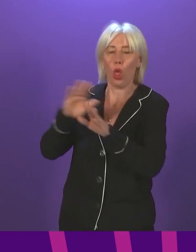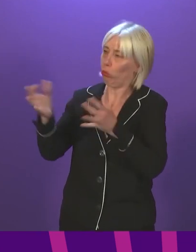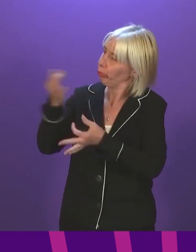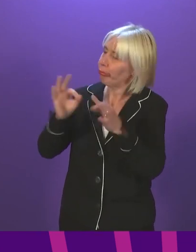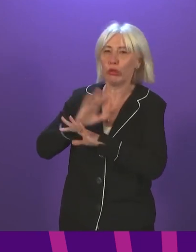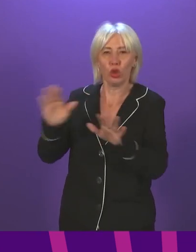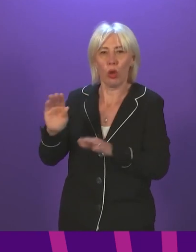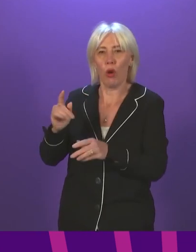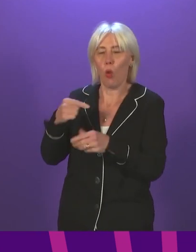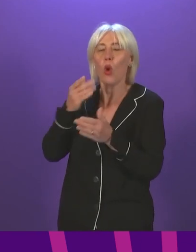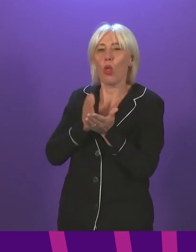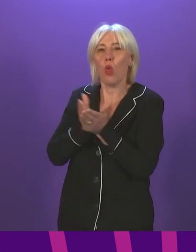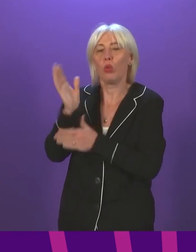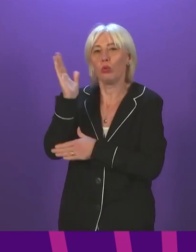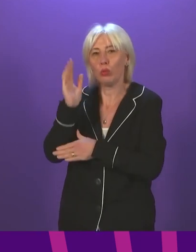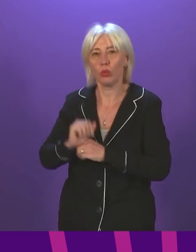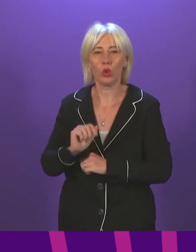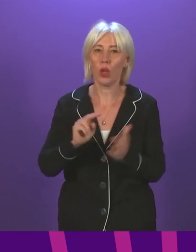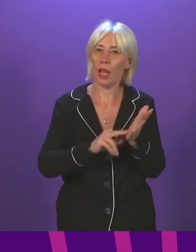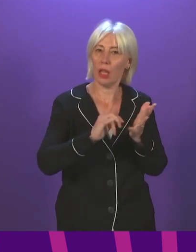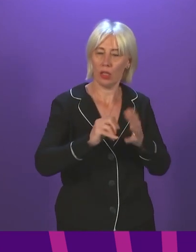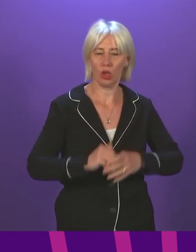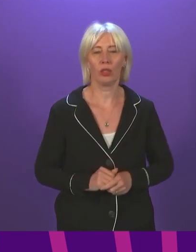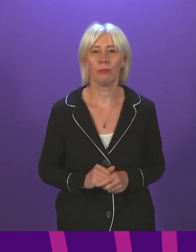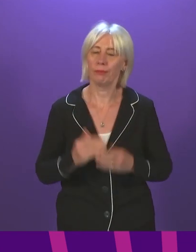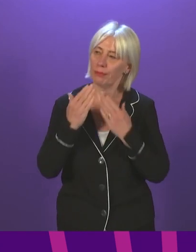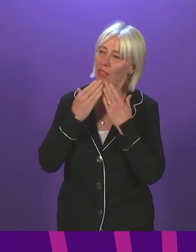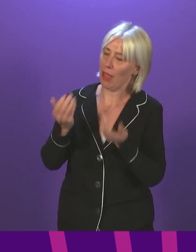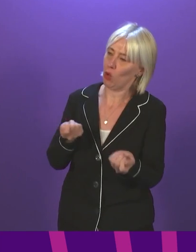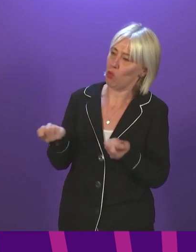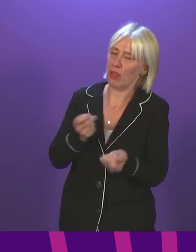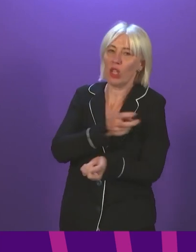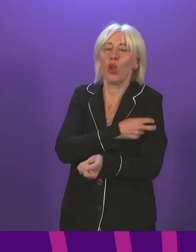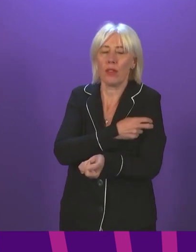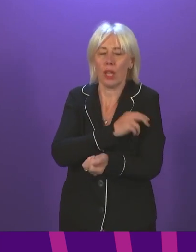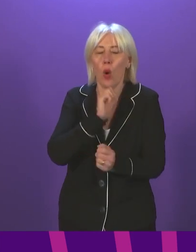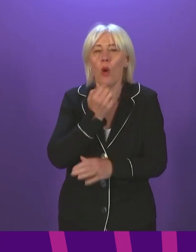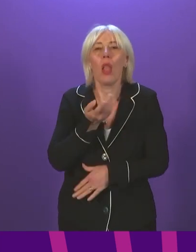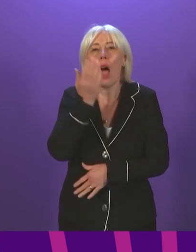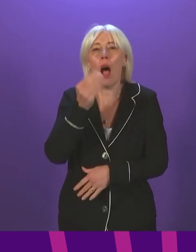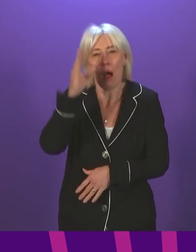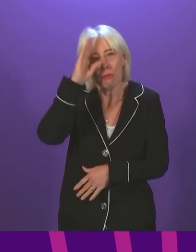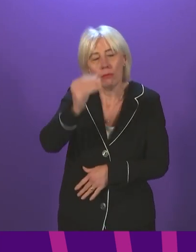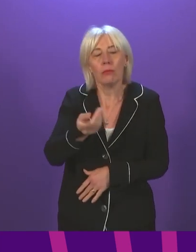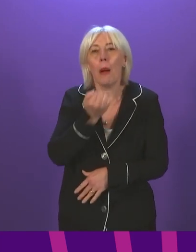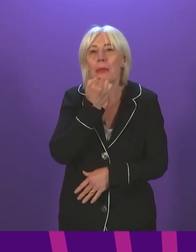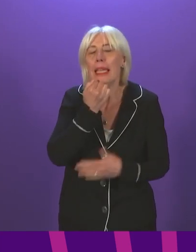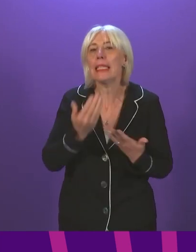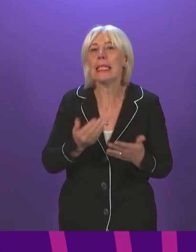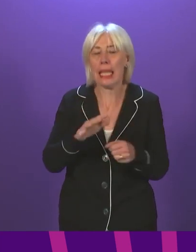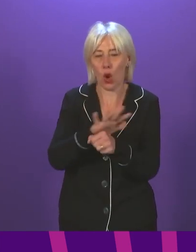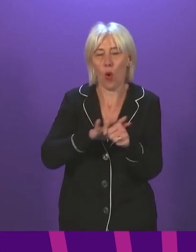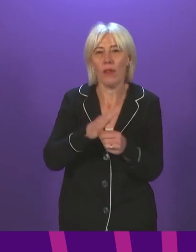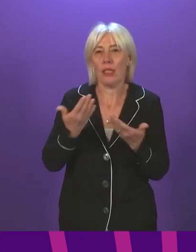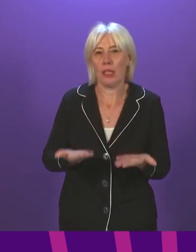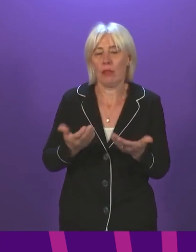on Nicola Sturgeon. First Minister. Thanks, Presiding Officer. I will give an update today on the latest COVID situation. I can